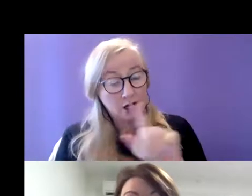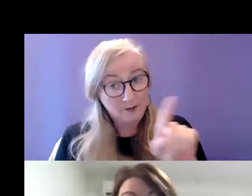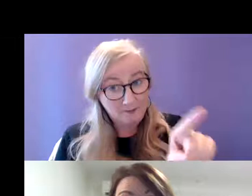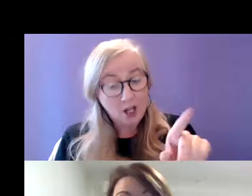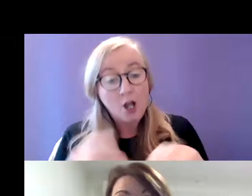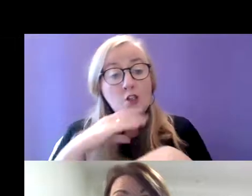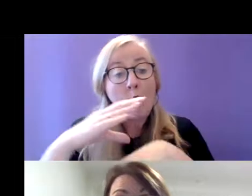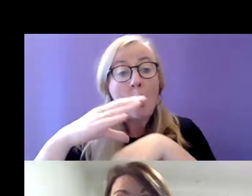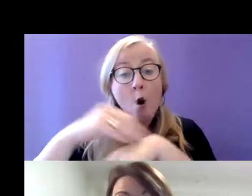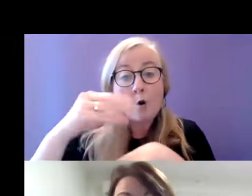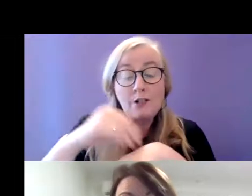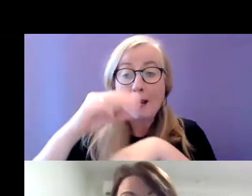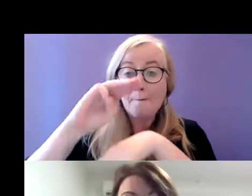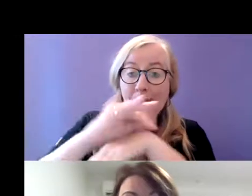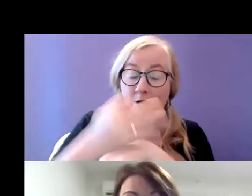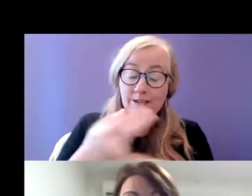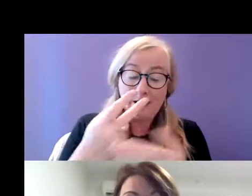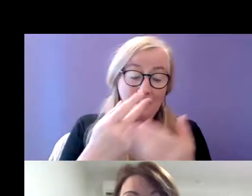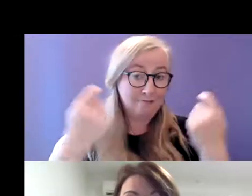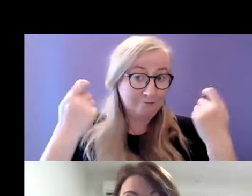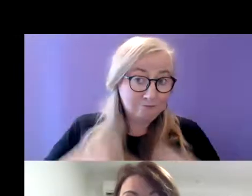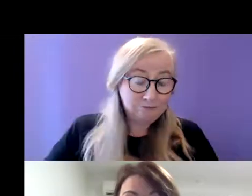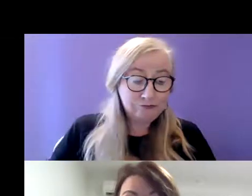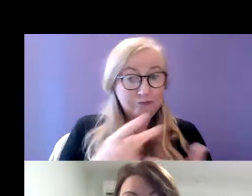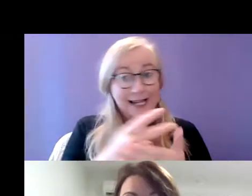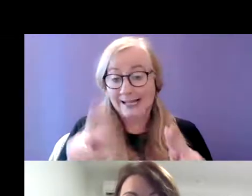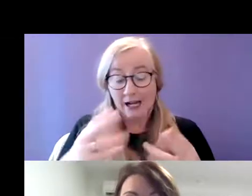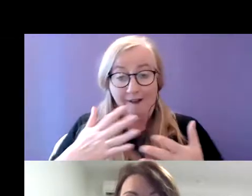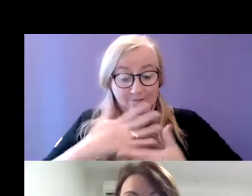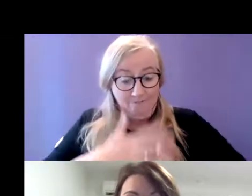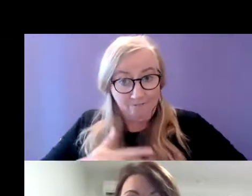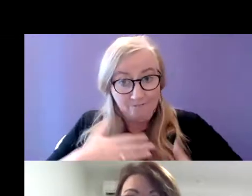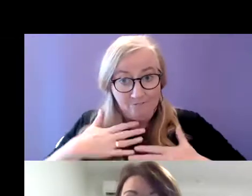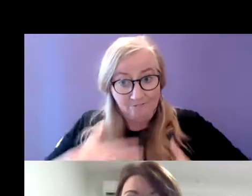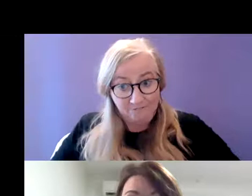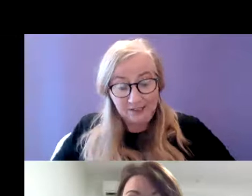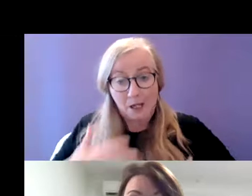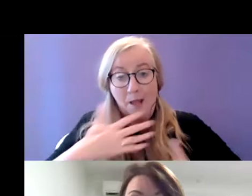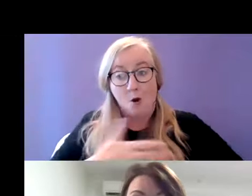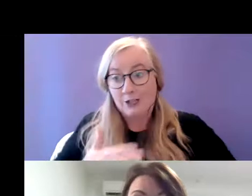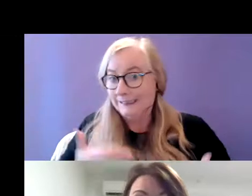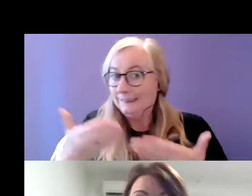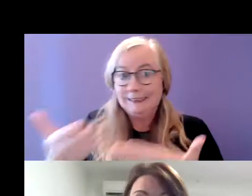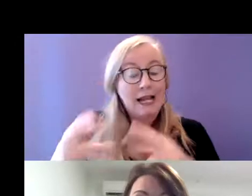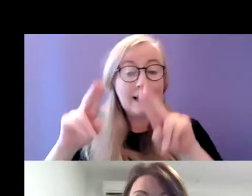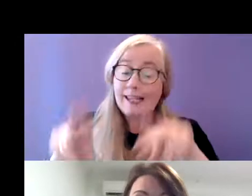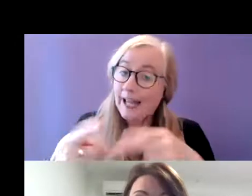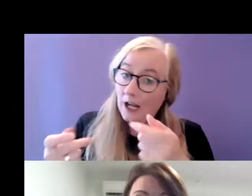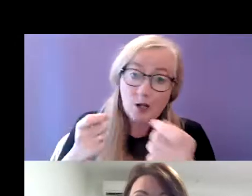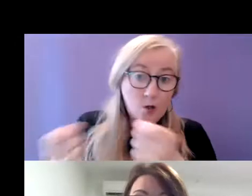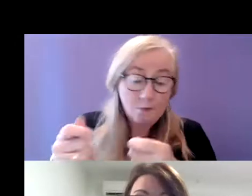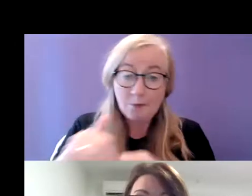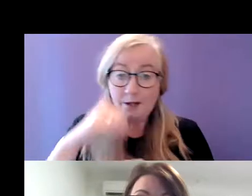older ageing parents who are exhausted and unable to deliver the physical and emotional care required are just unable to cope due to ongoing